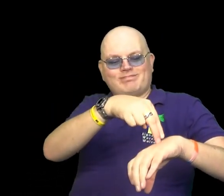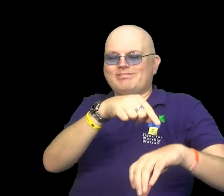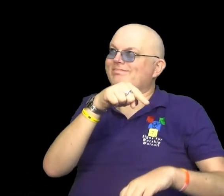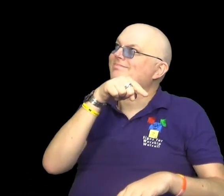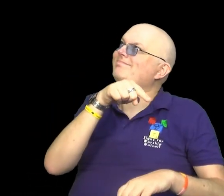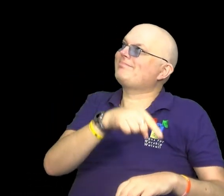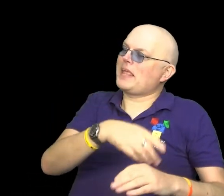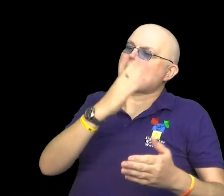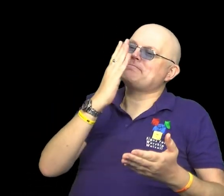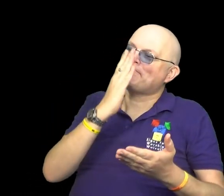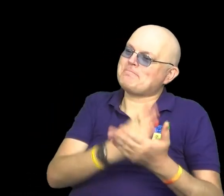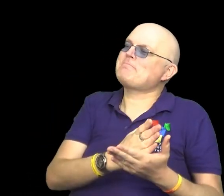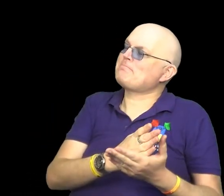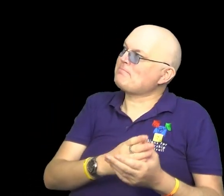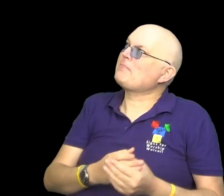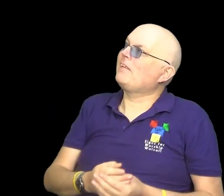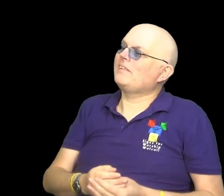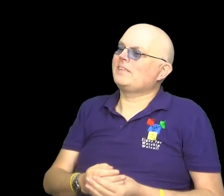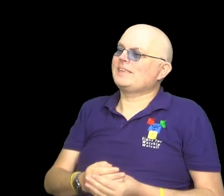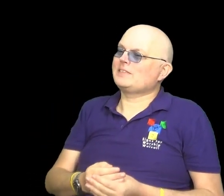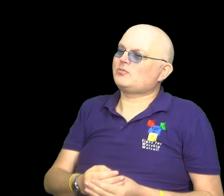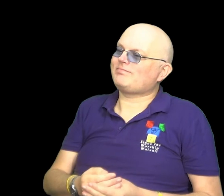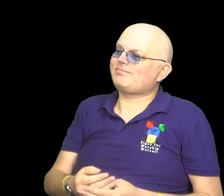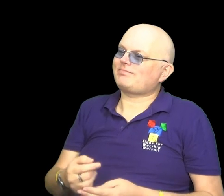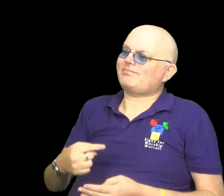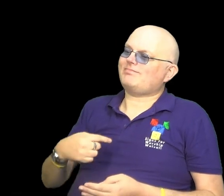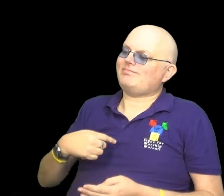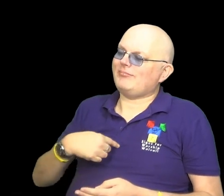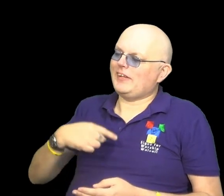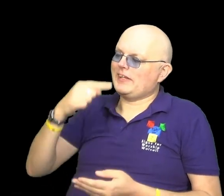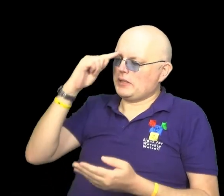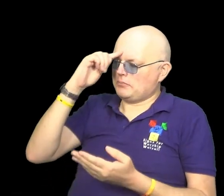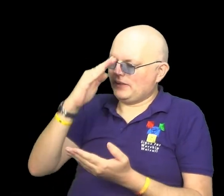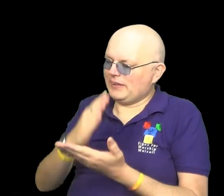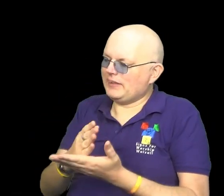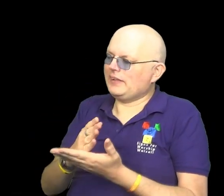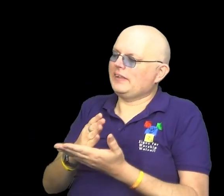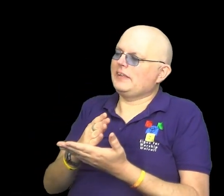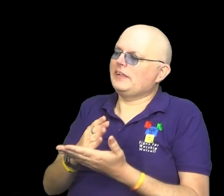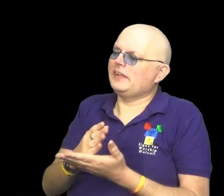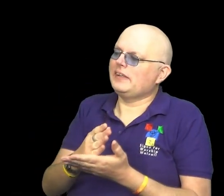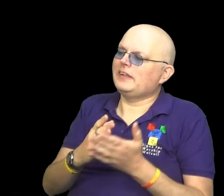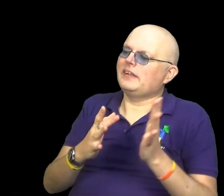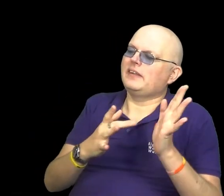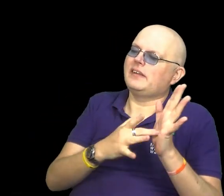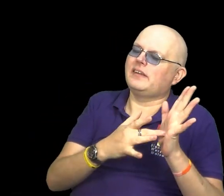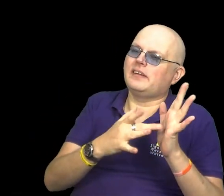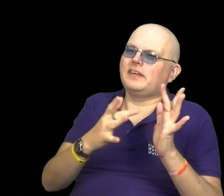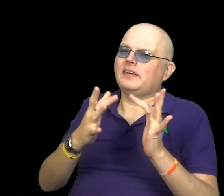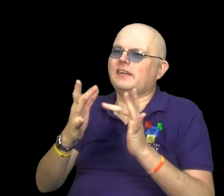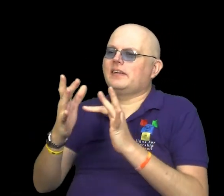in Christ the Son, I believe